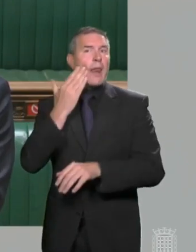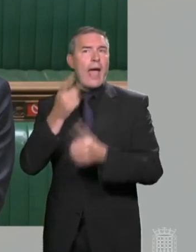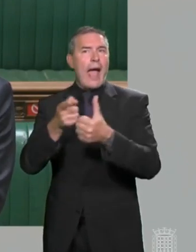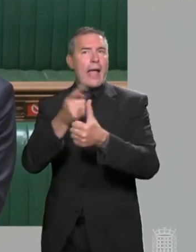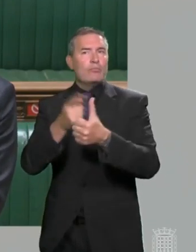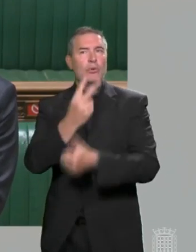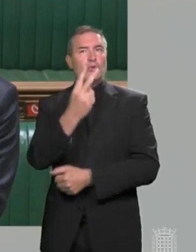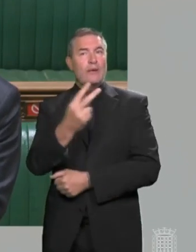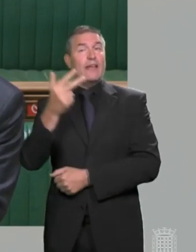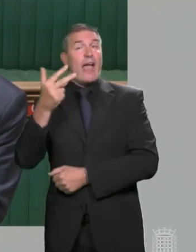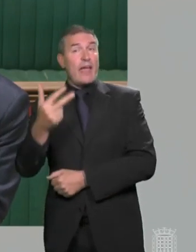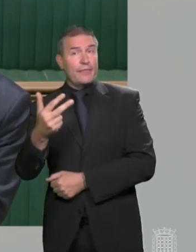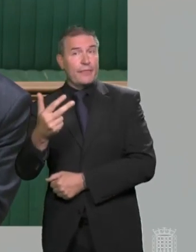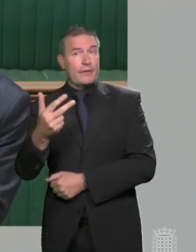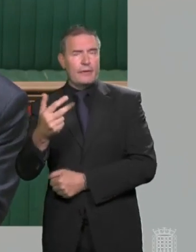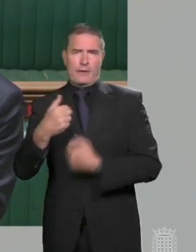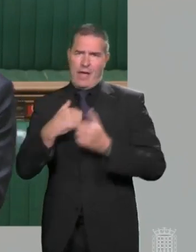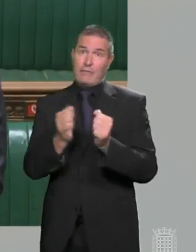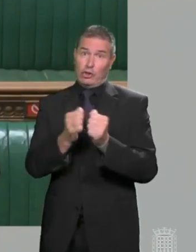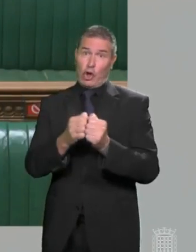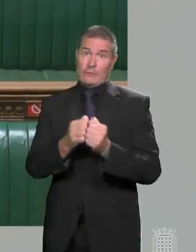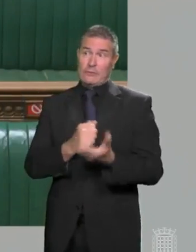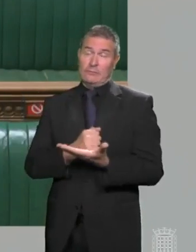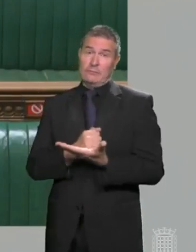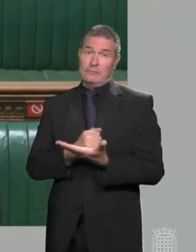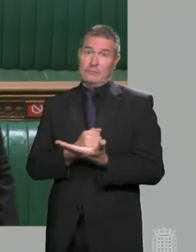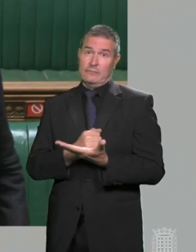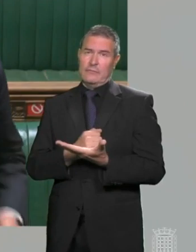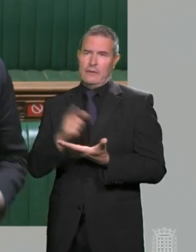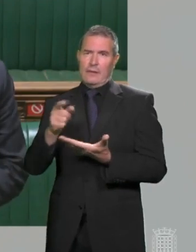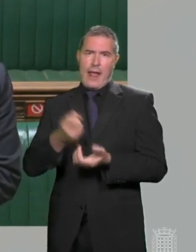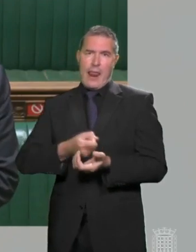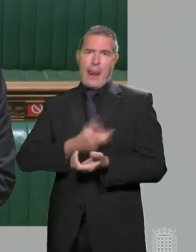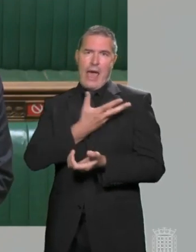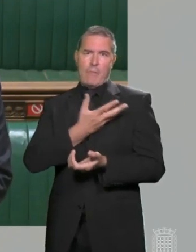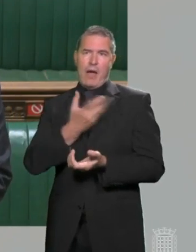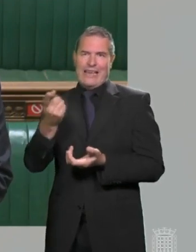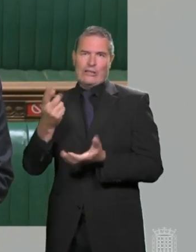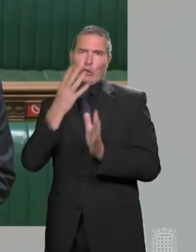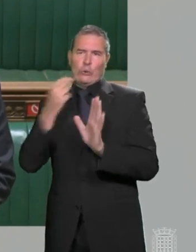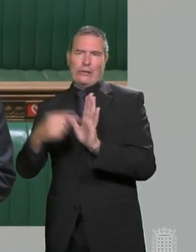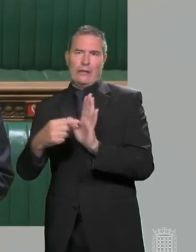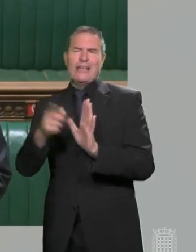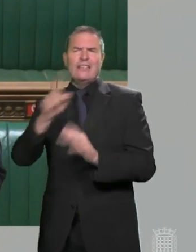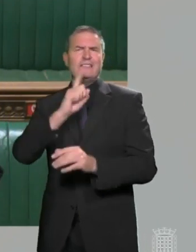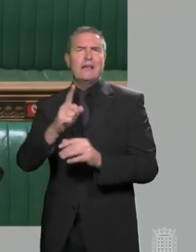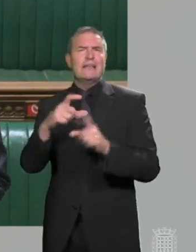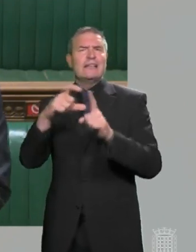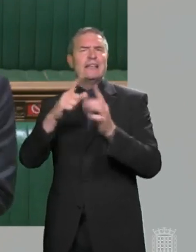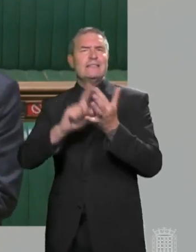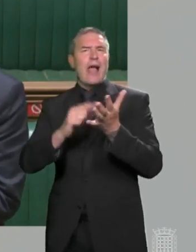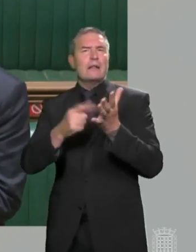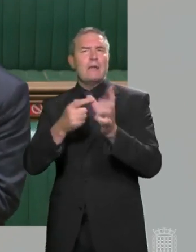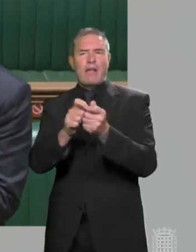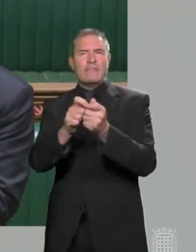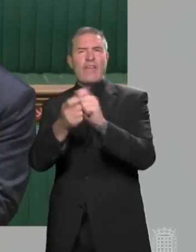28th. And I have a document on which I believe the Leader of the Opposition is relying, Mr Speaker, in which he says that the Delta variant, it